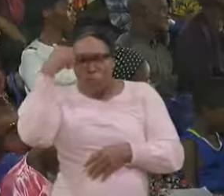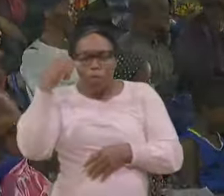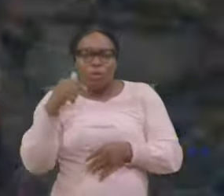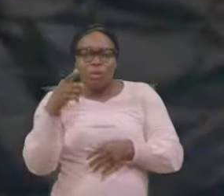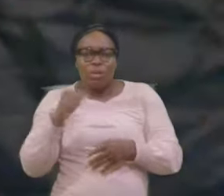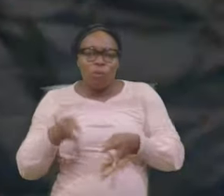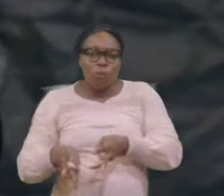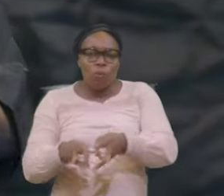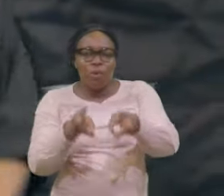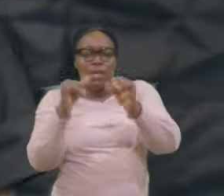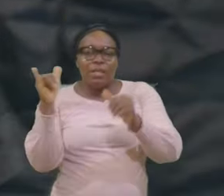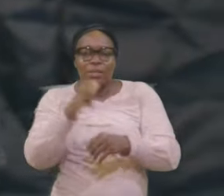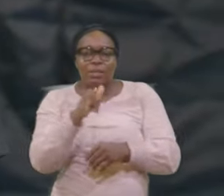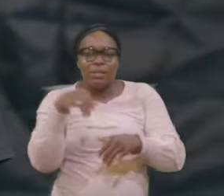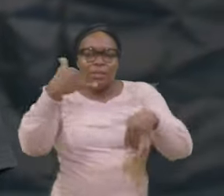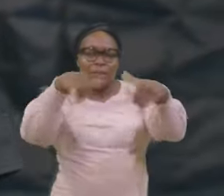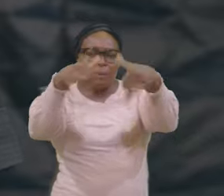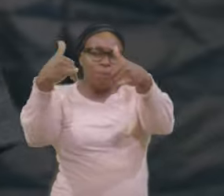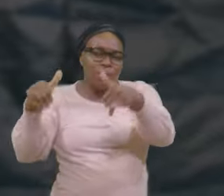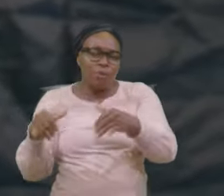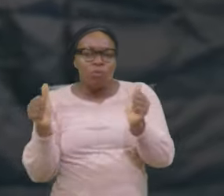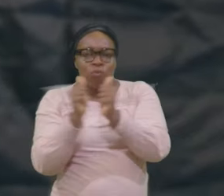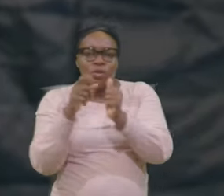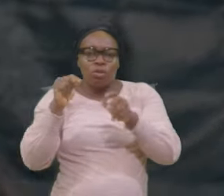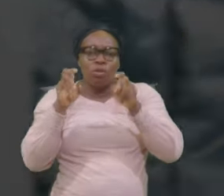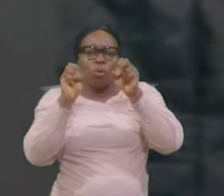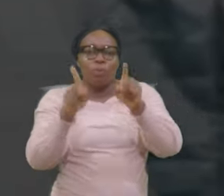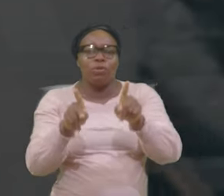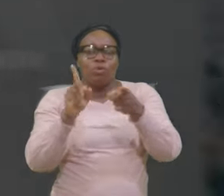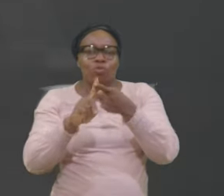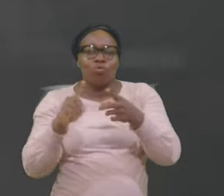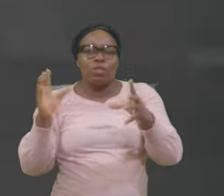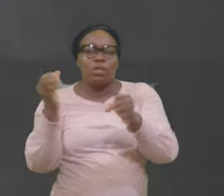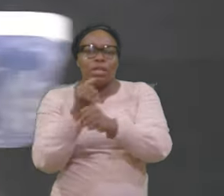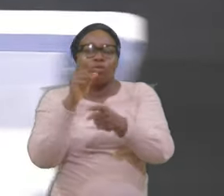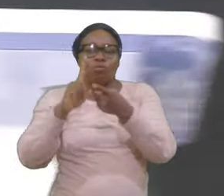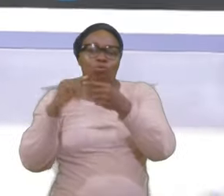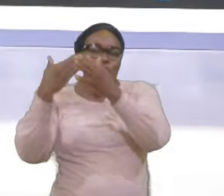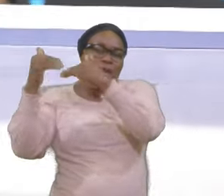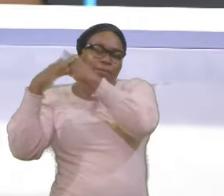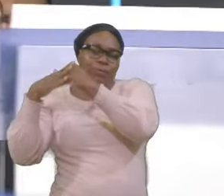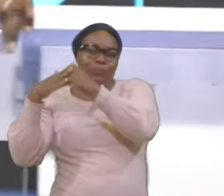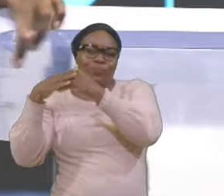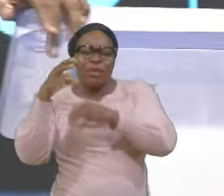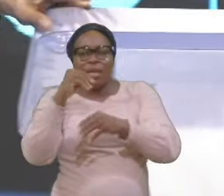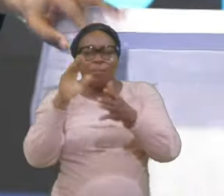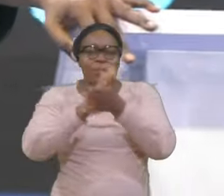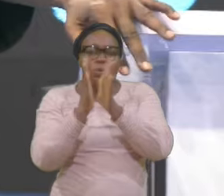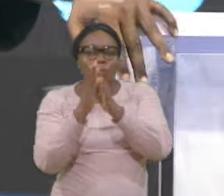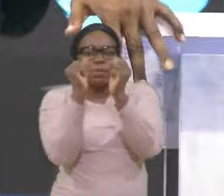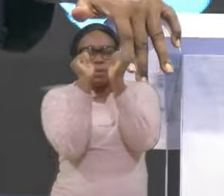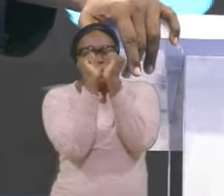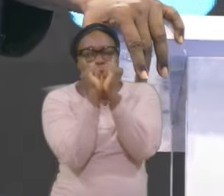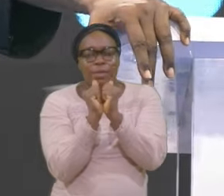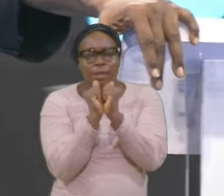way They gamble With the opportunity Of getting To heaven Is become A slave And eventually Begins